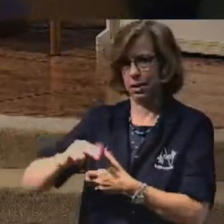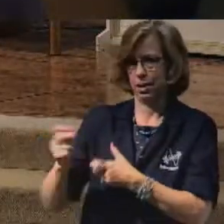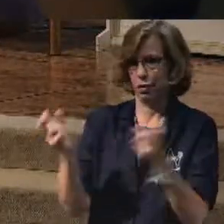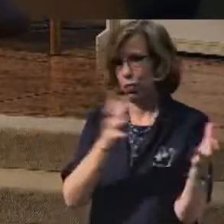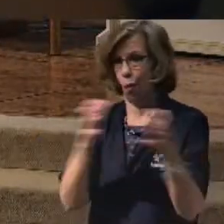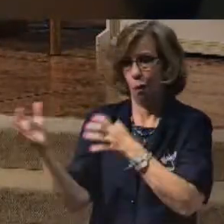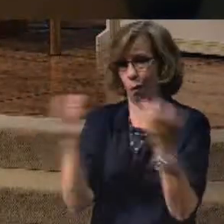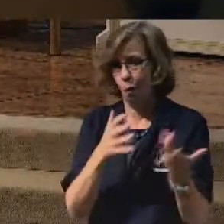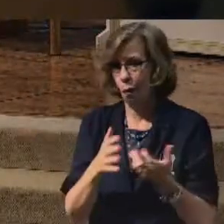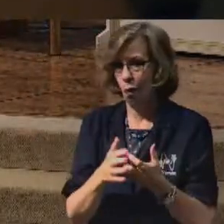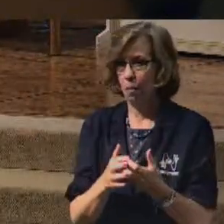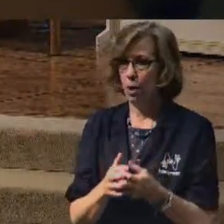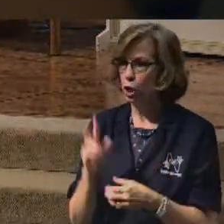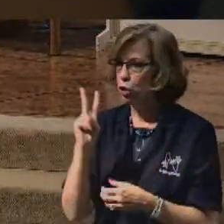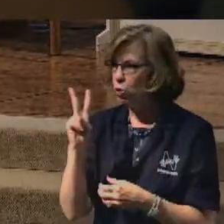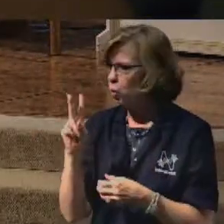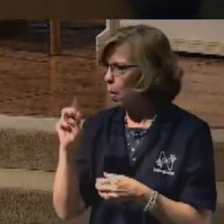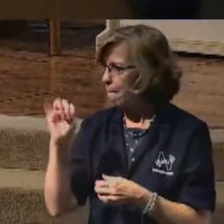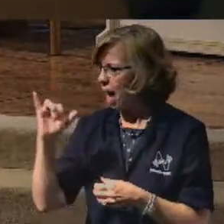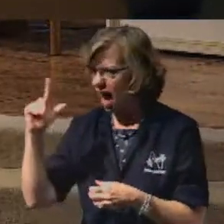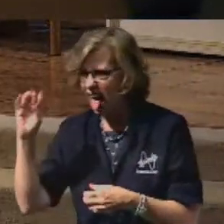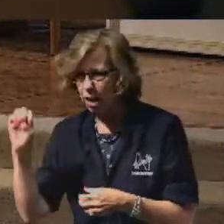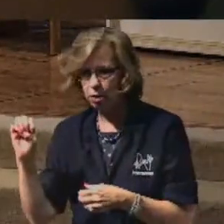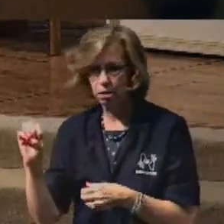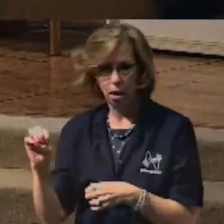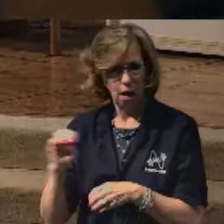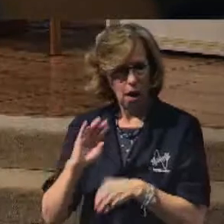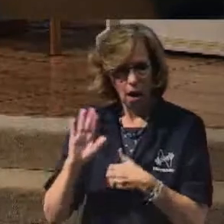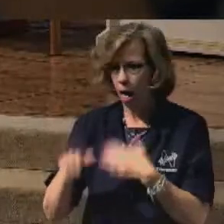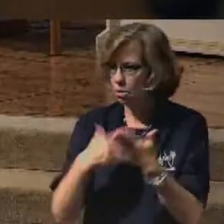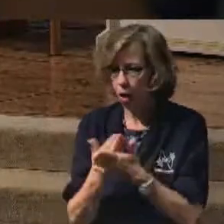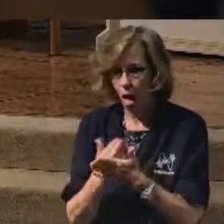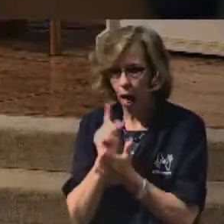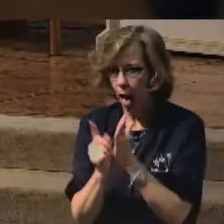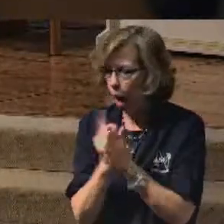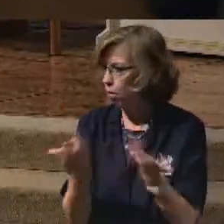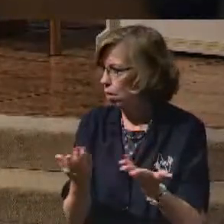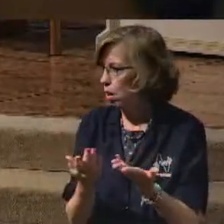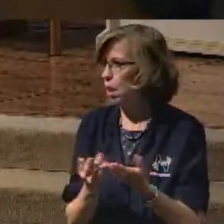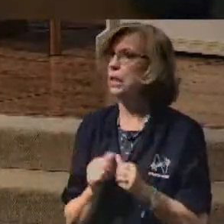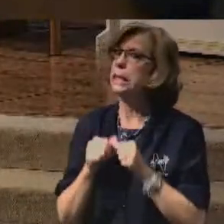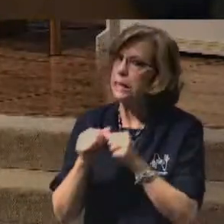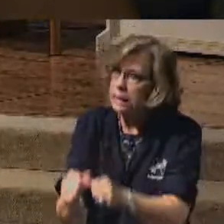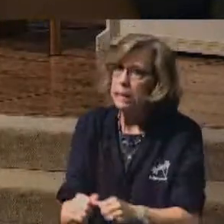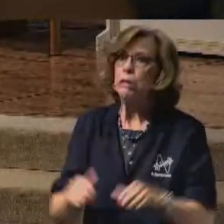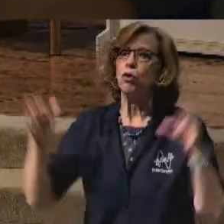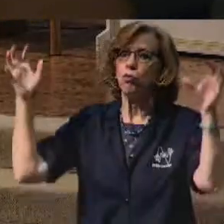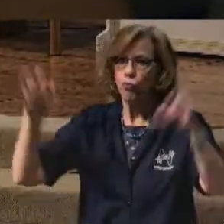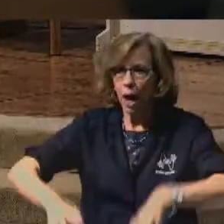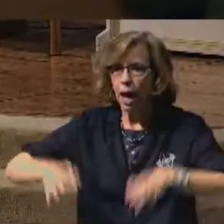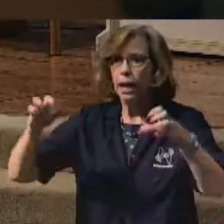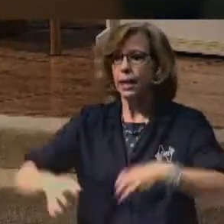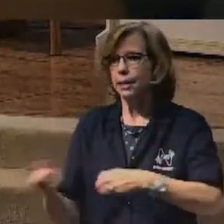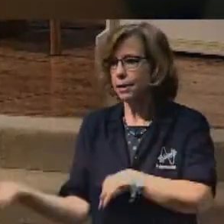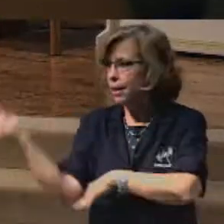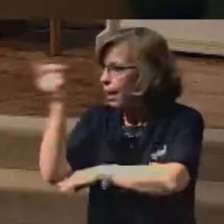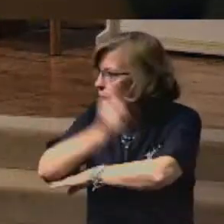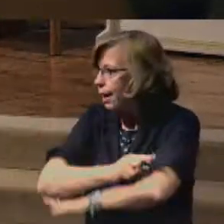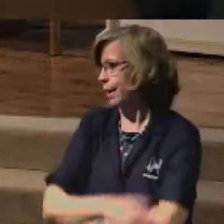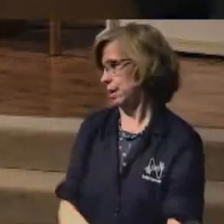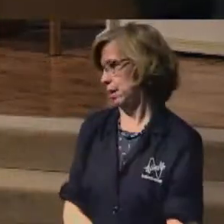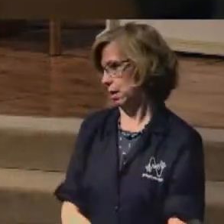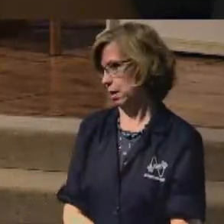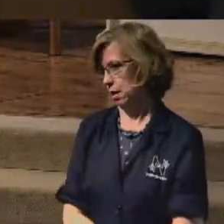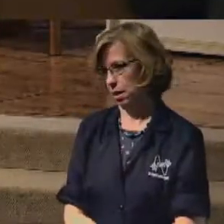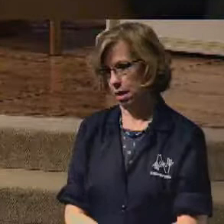-wise. And one band after another just keeps on. It's still raining today. That's